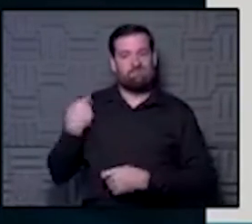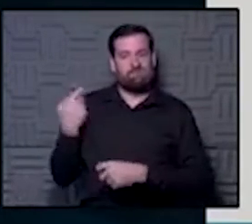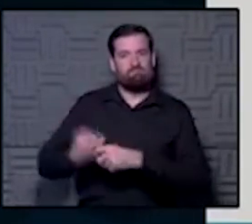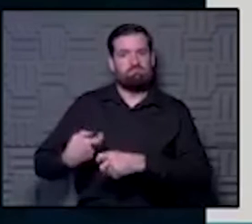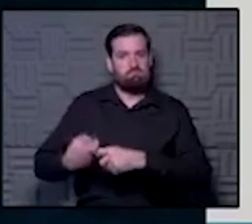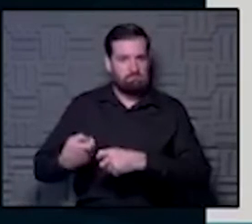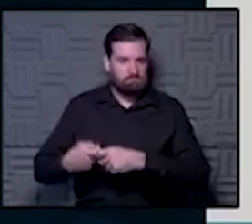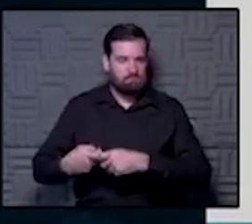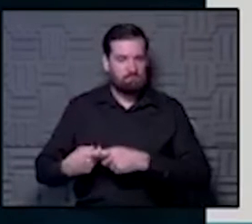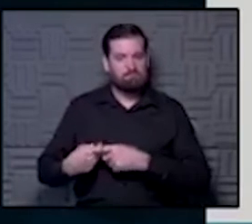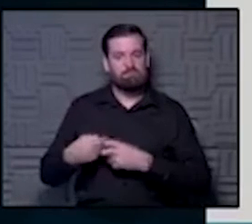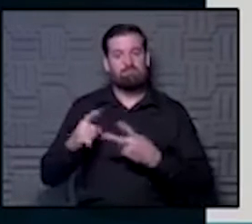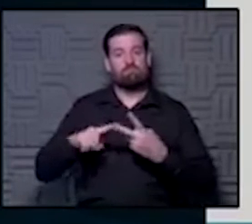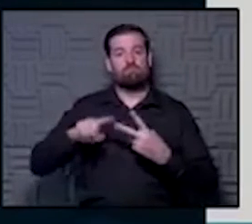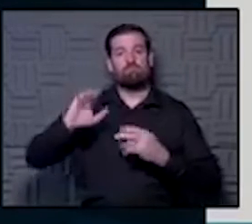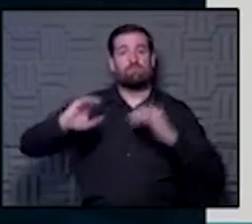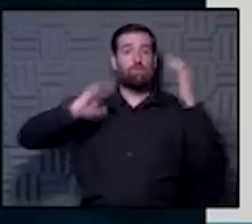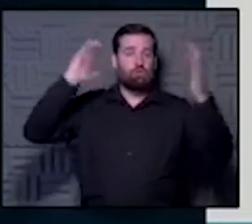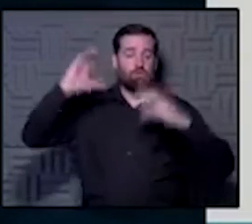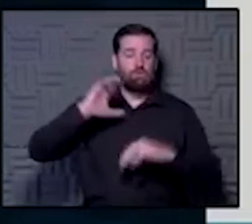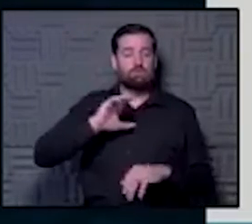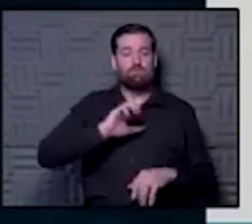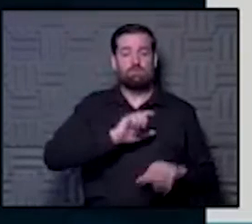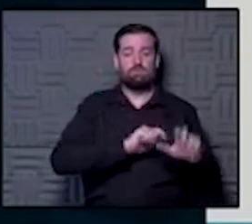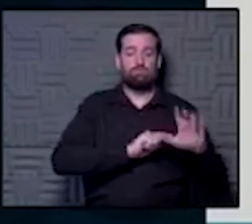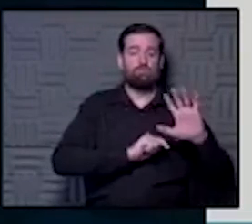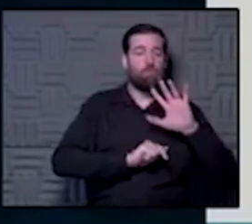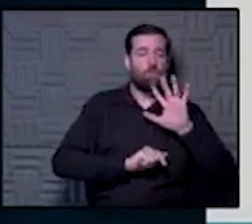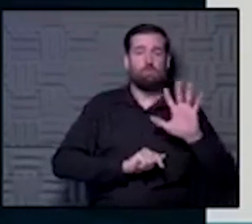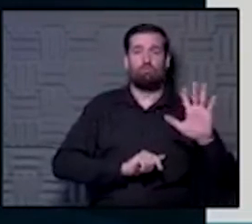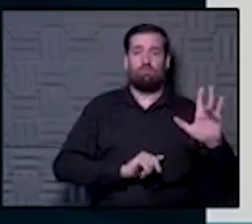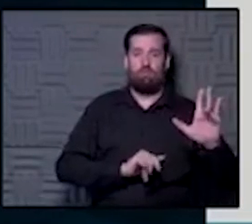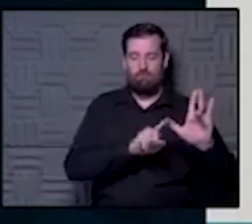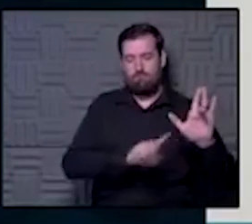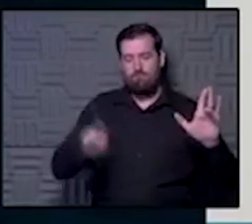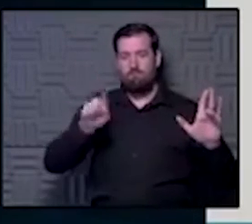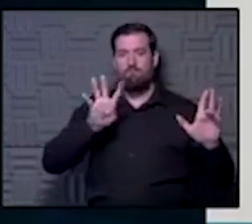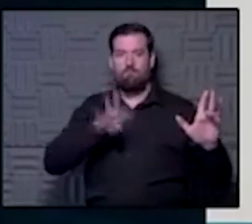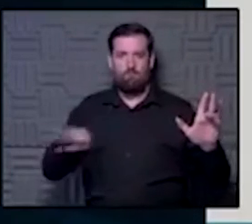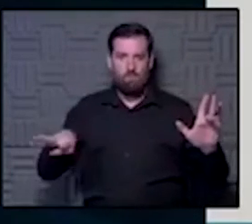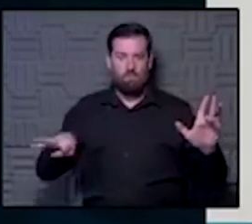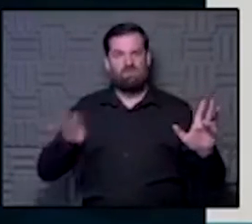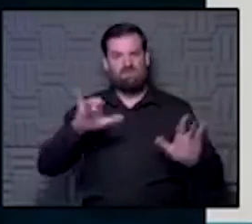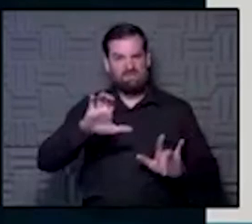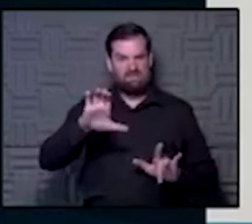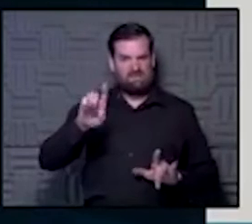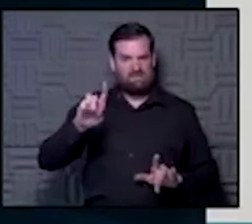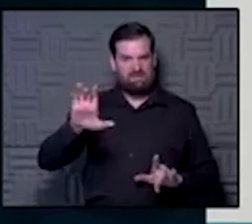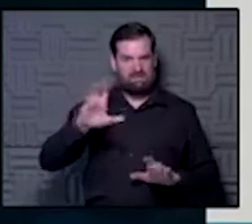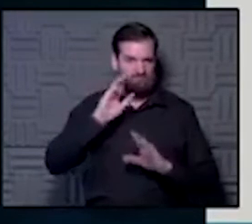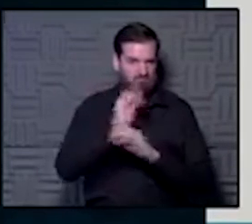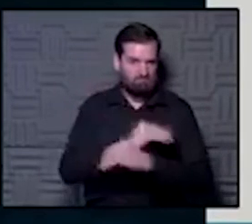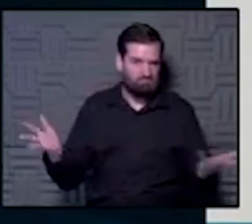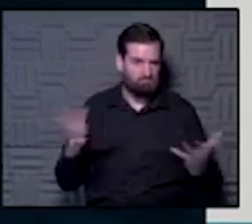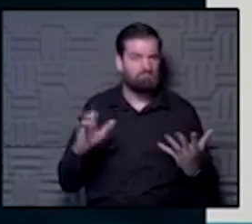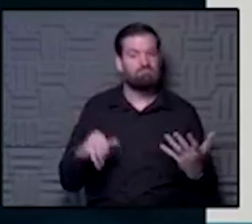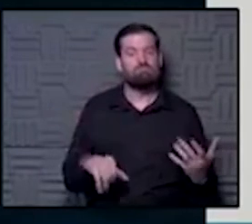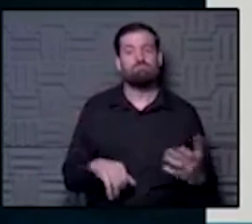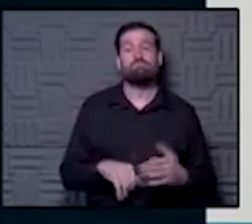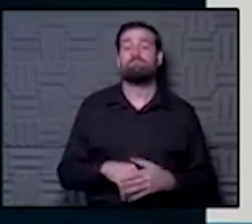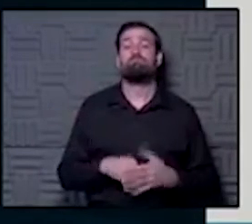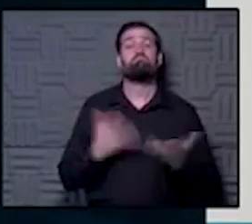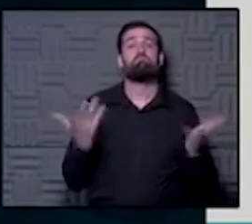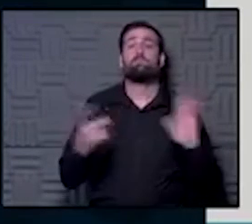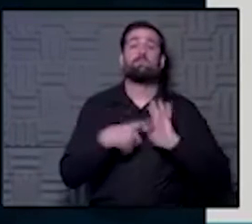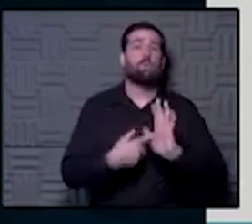and Latino and adults aged 25 to 44. That's tough. That's the CDC released that information. And I think what it